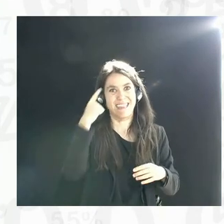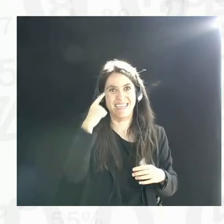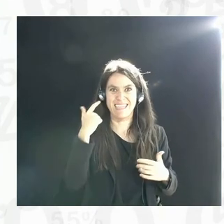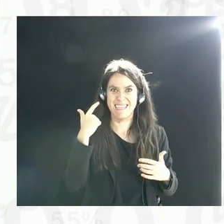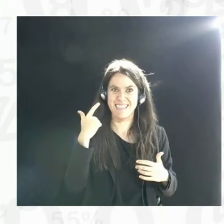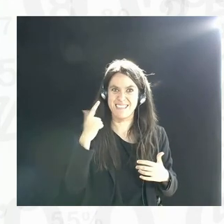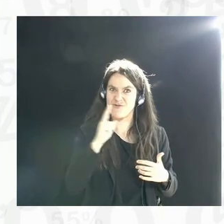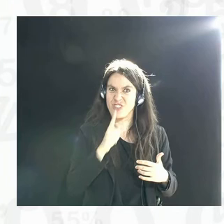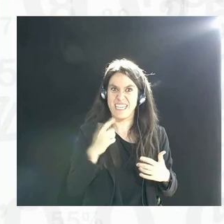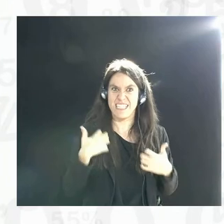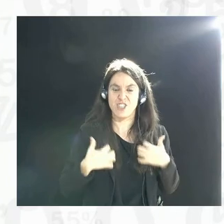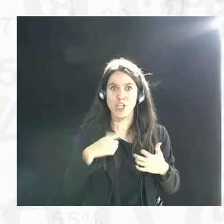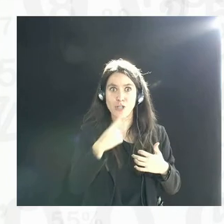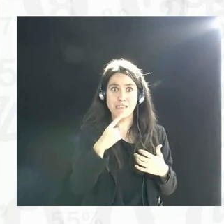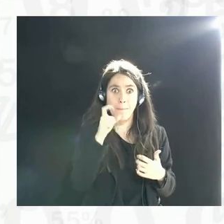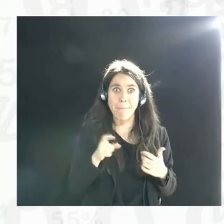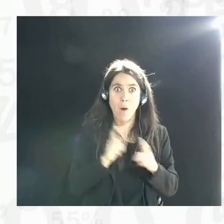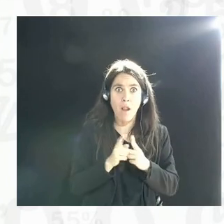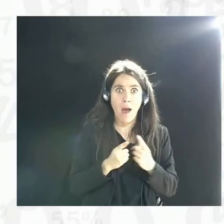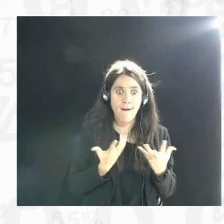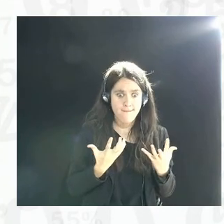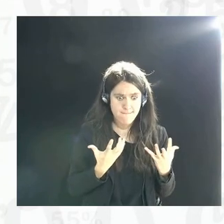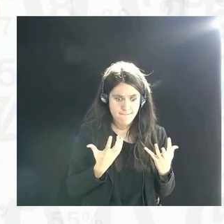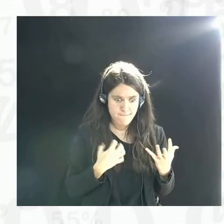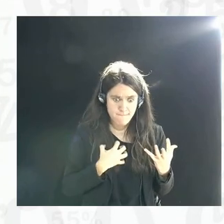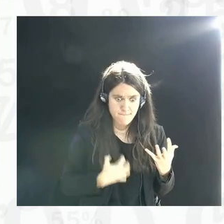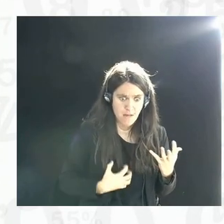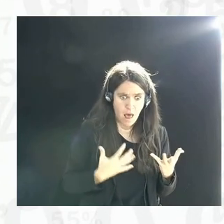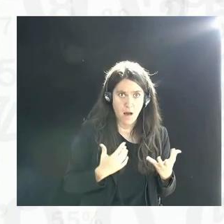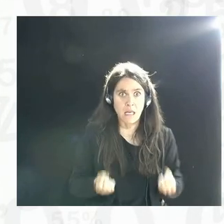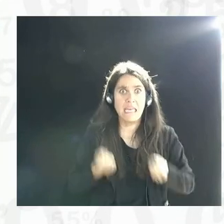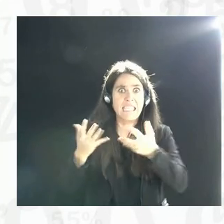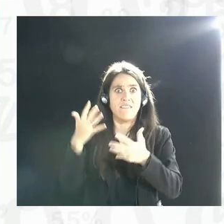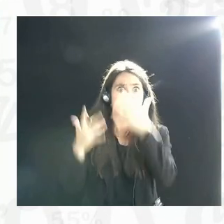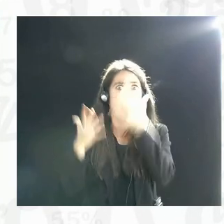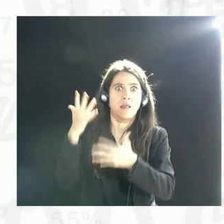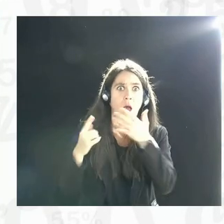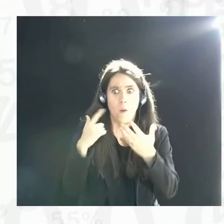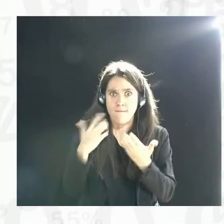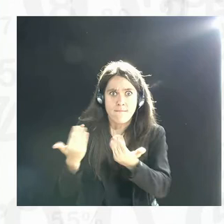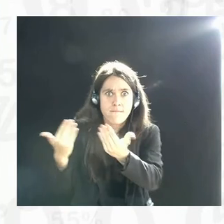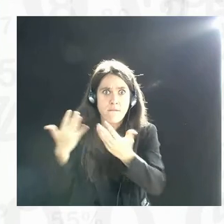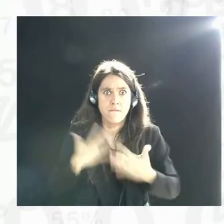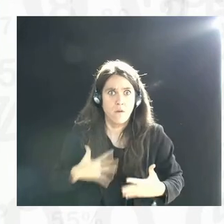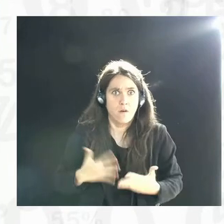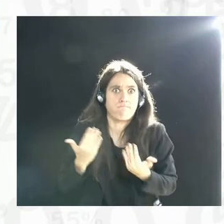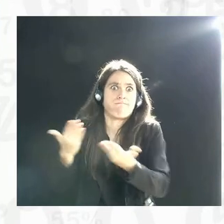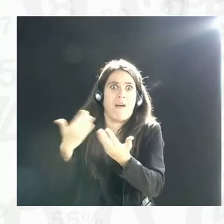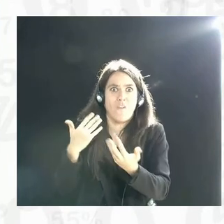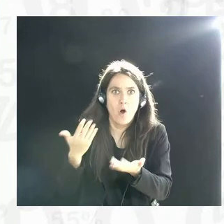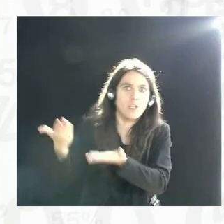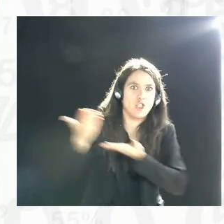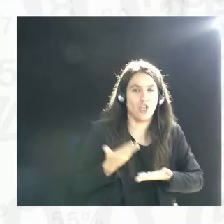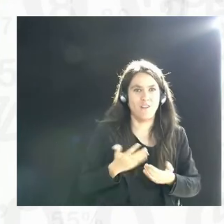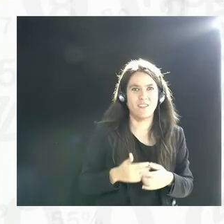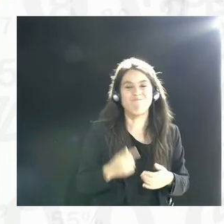out of necessity in a way. Isn't it then also prone to abuse by state actors as well